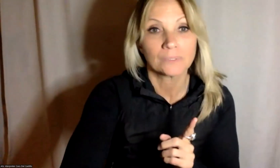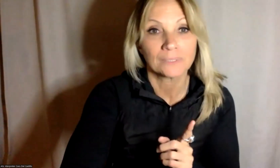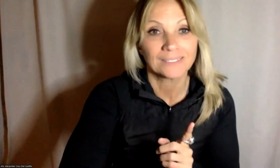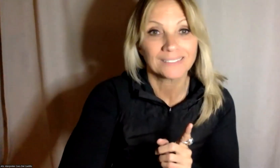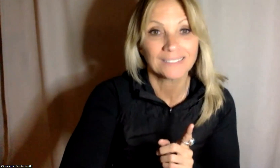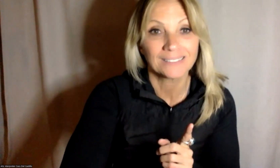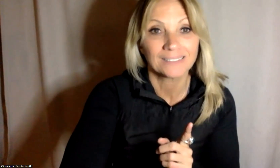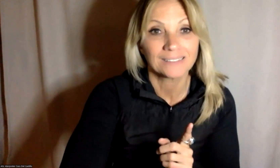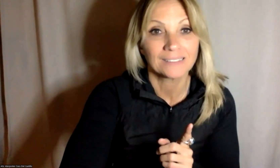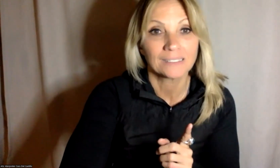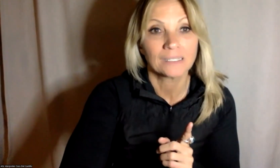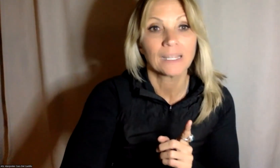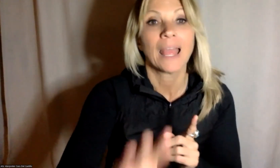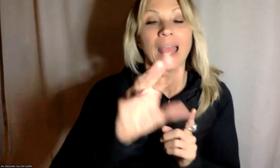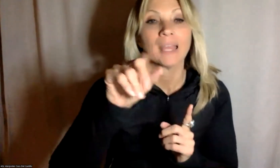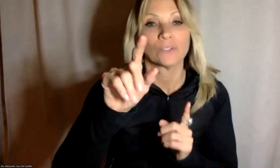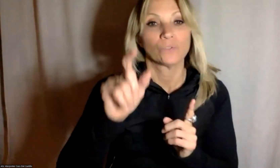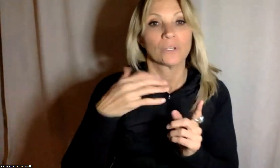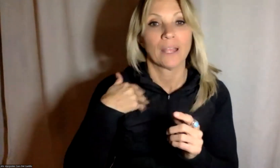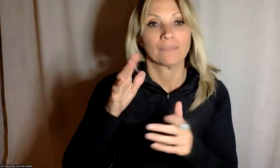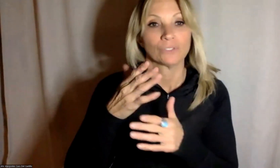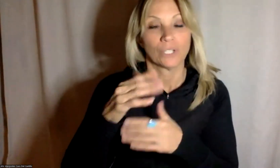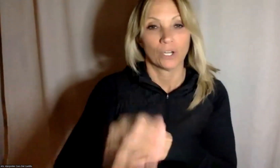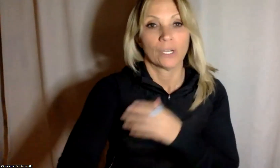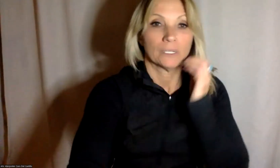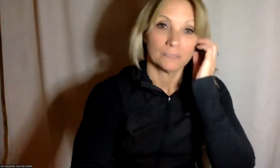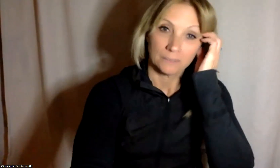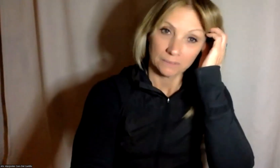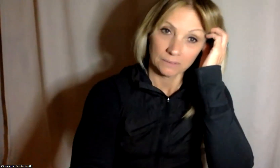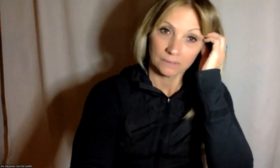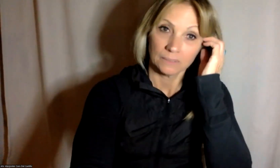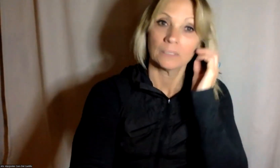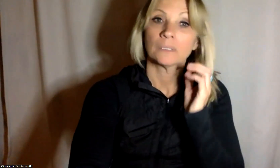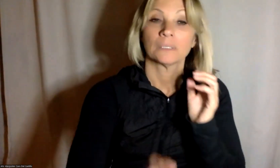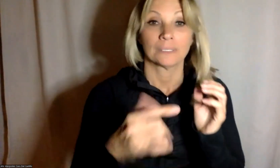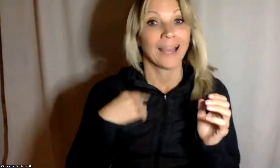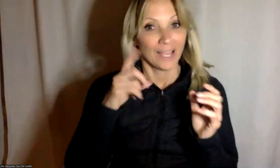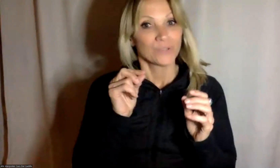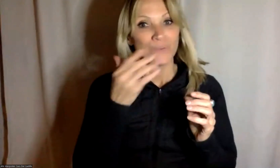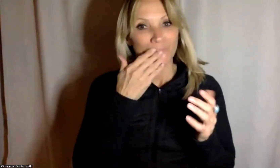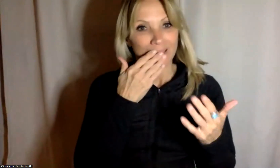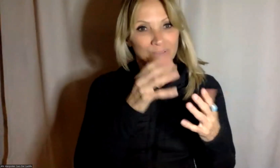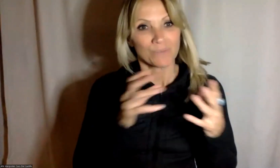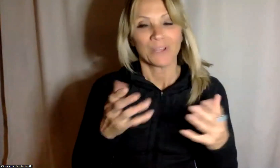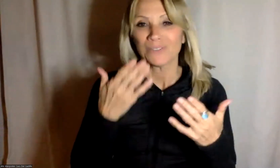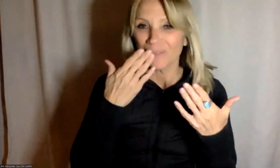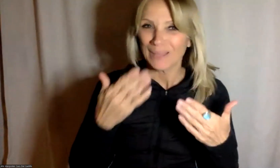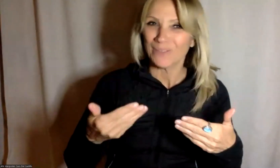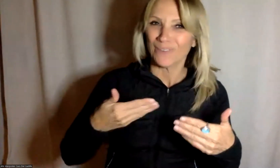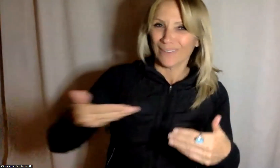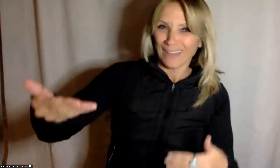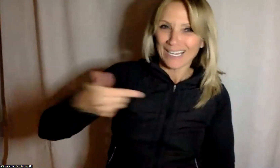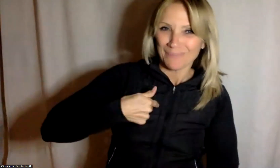and you should have sharing oh let's see yeah i do awesome thank you so much sherilyn thank you so much for having me